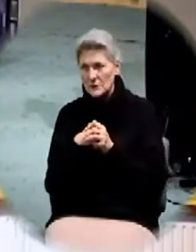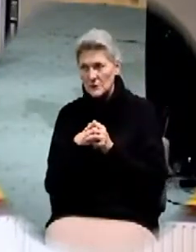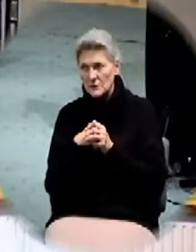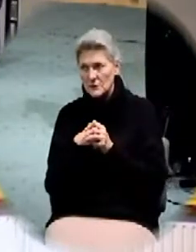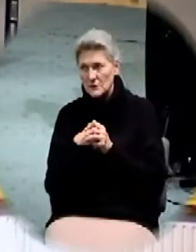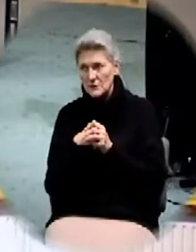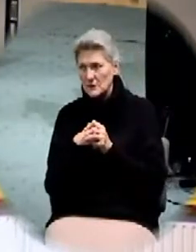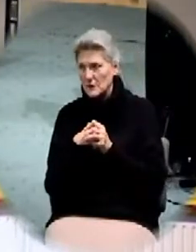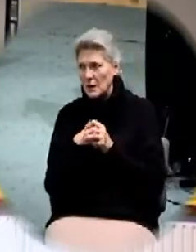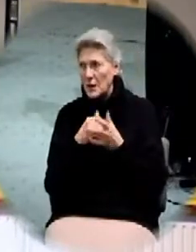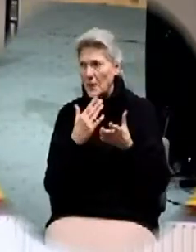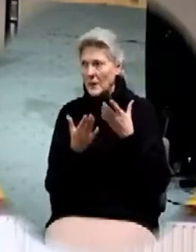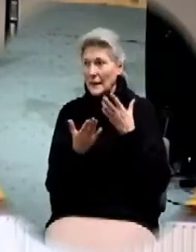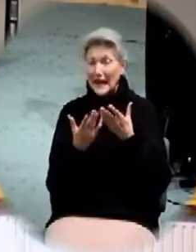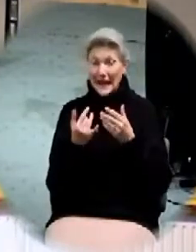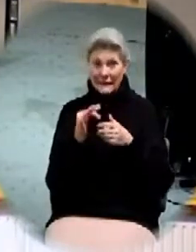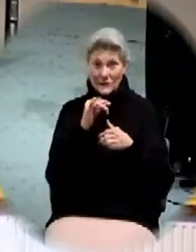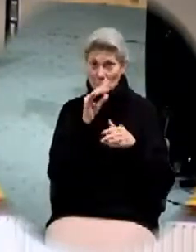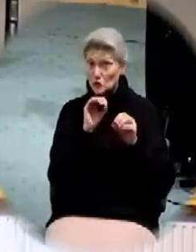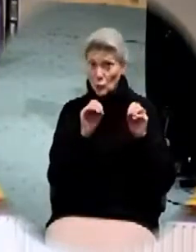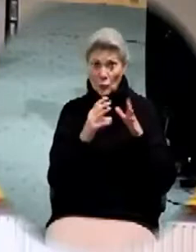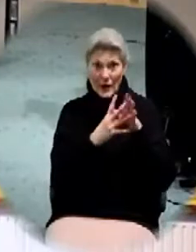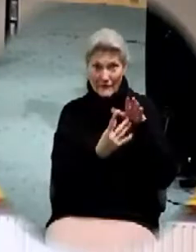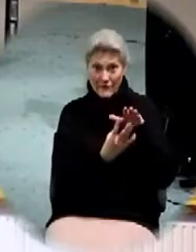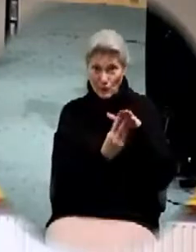maybe some people you want to help along but